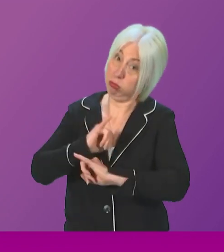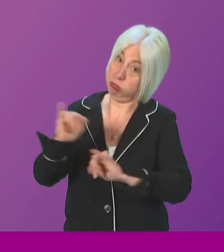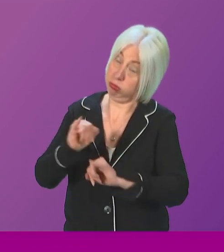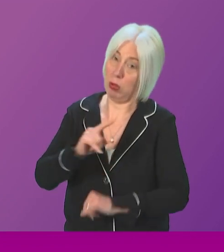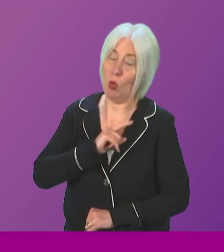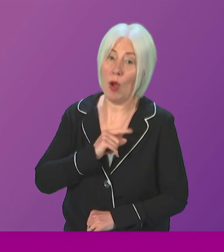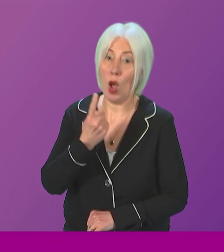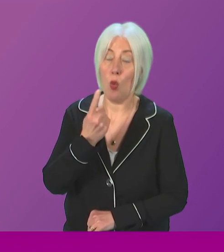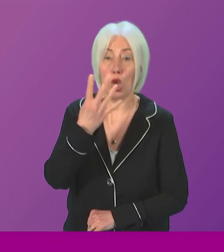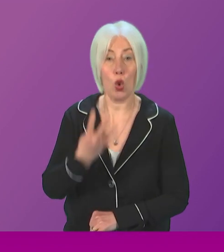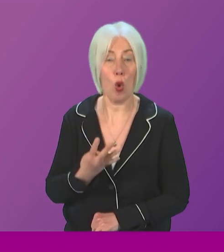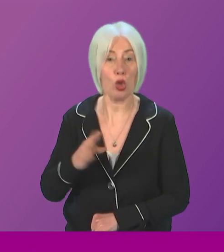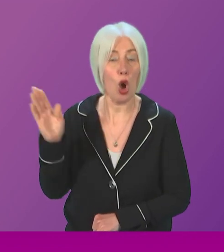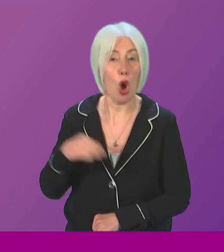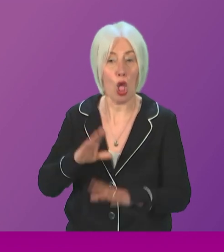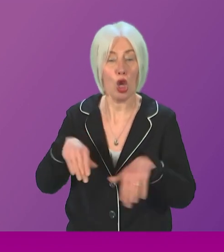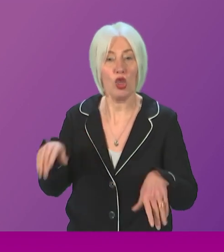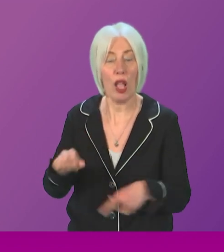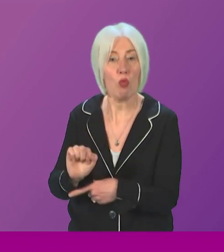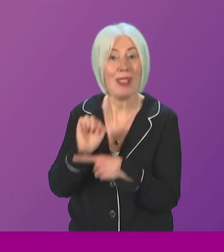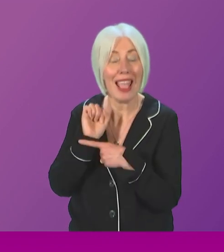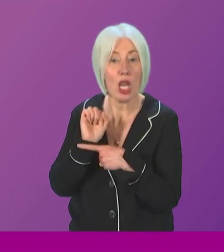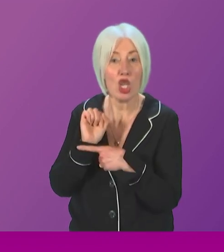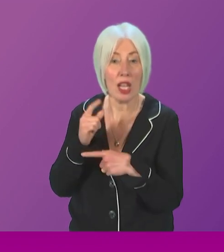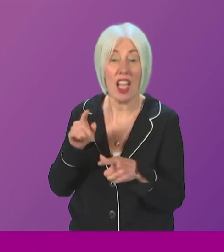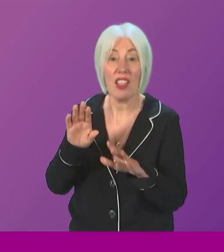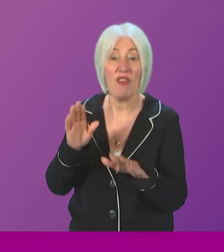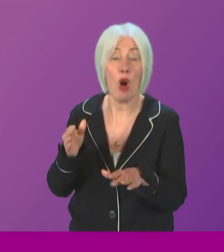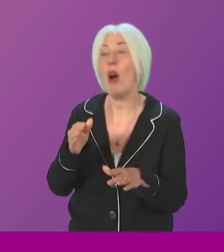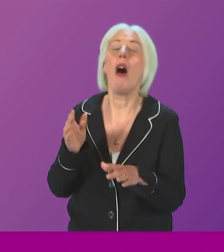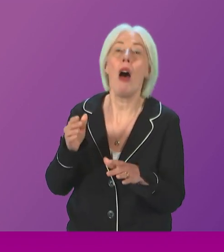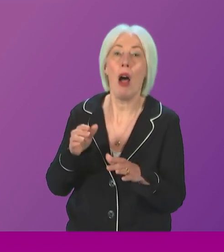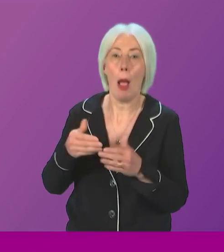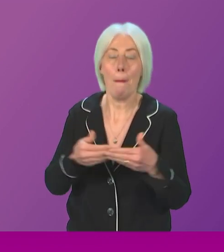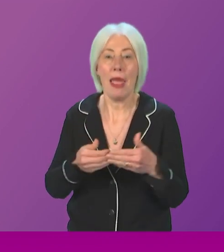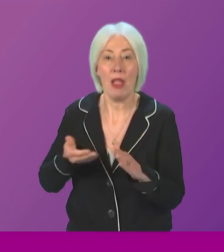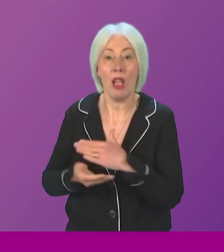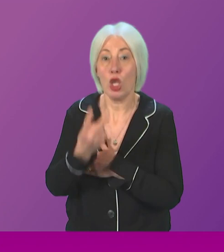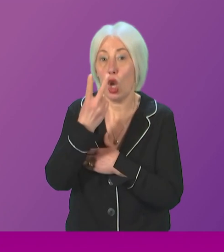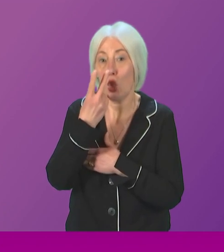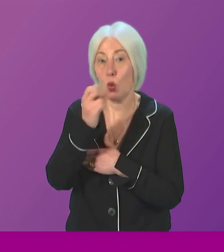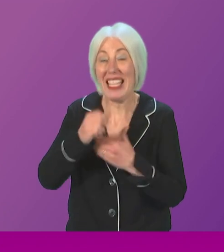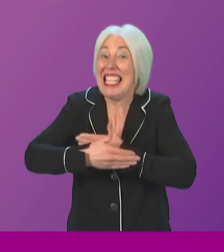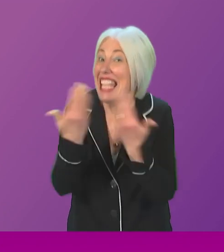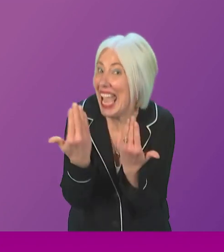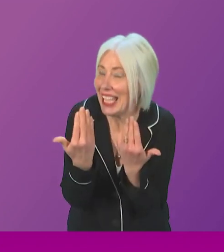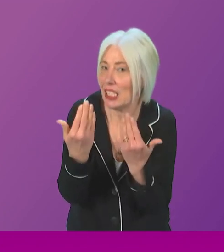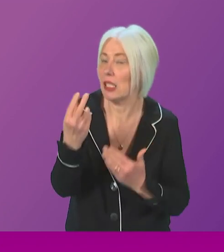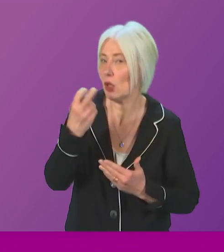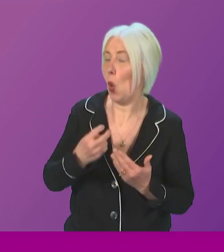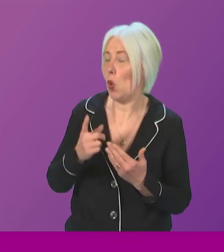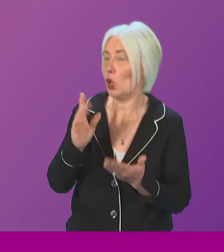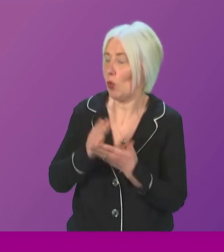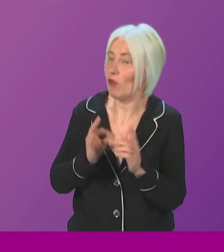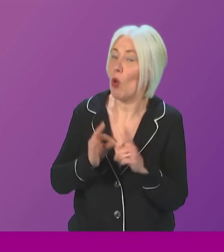quarter of all child protection orders are for infants under 20 days old. It makes reference to the need to